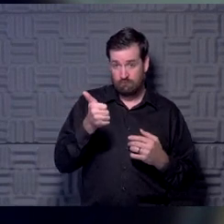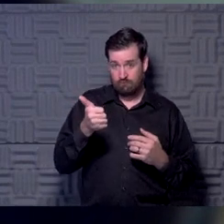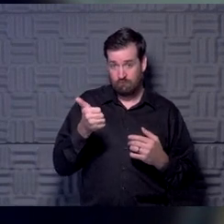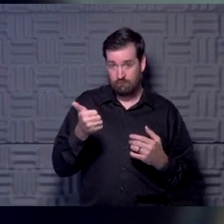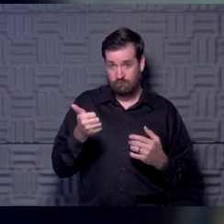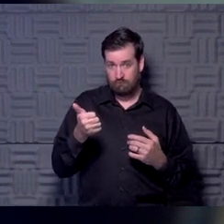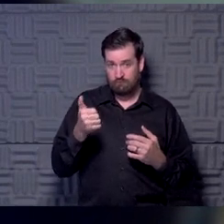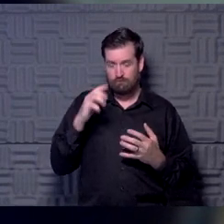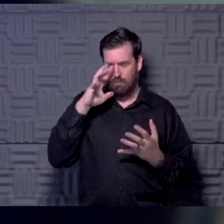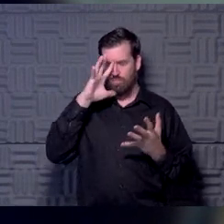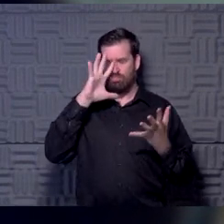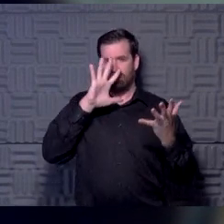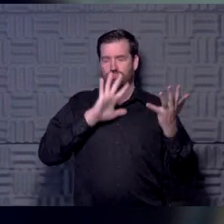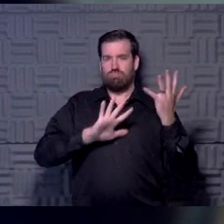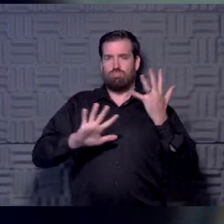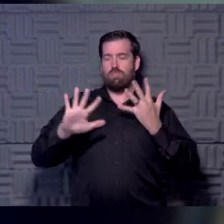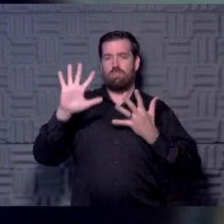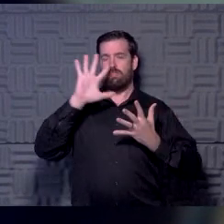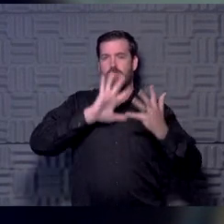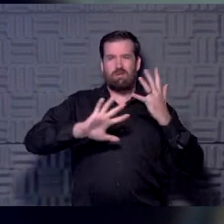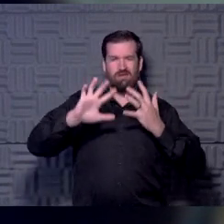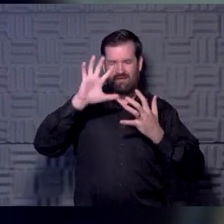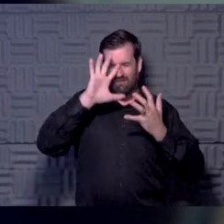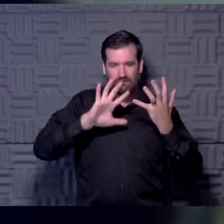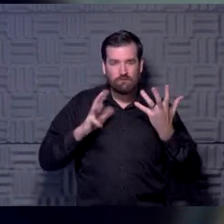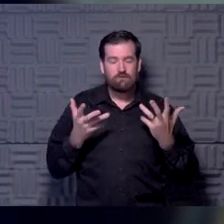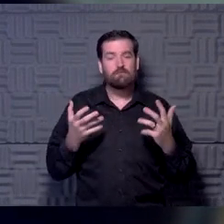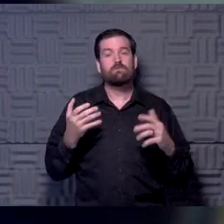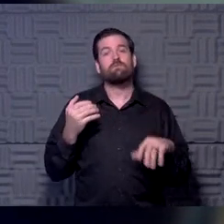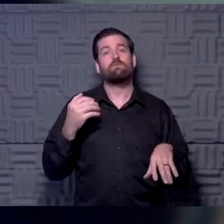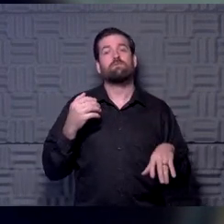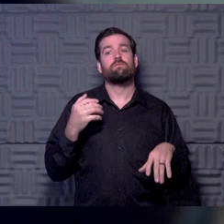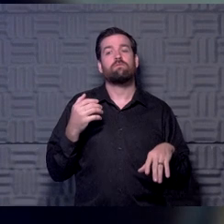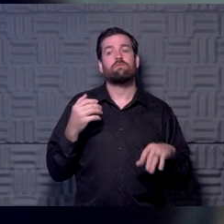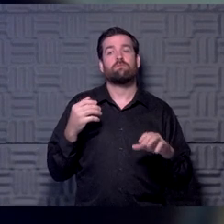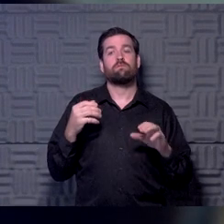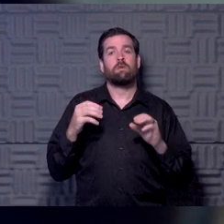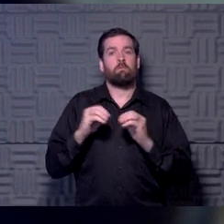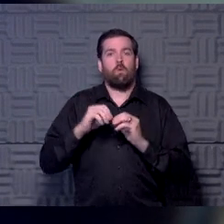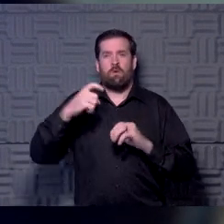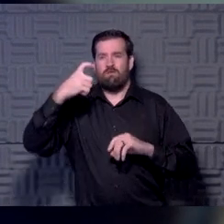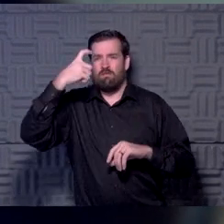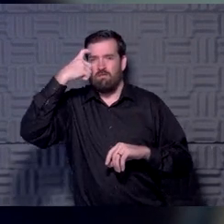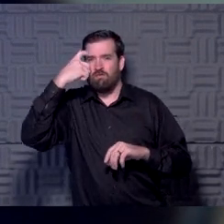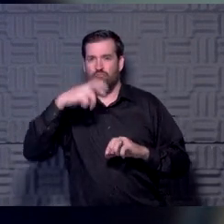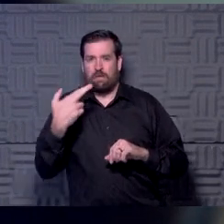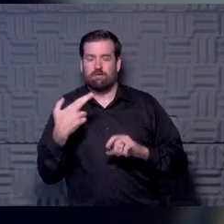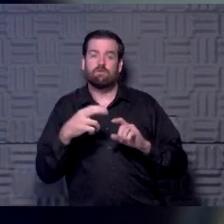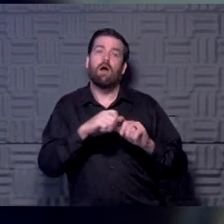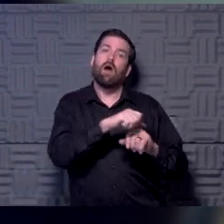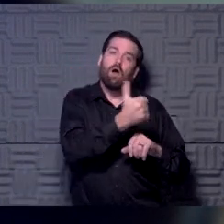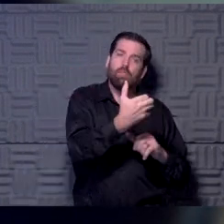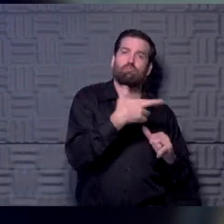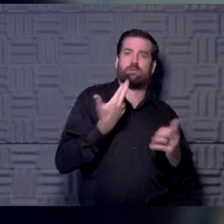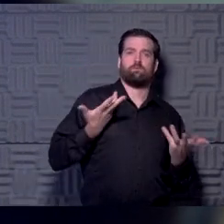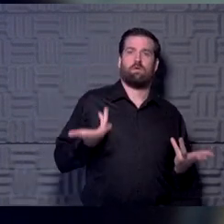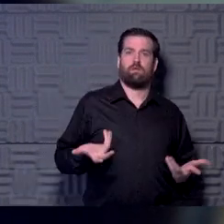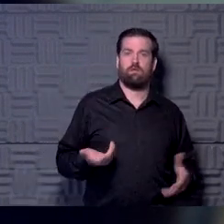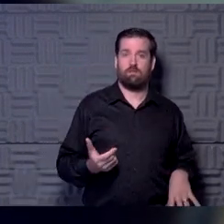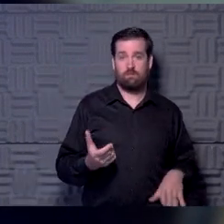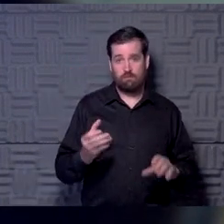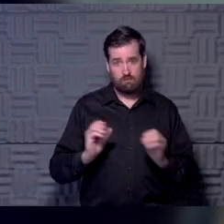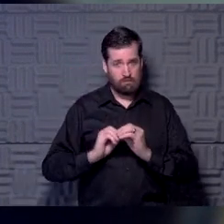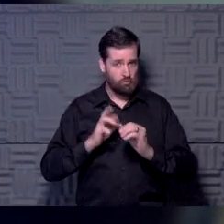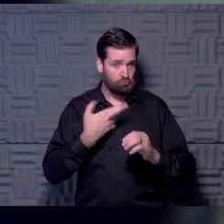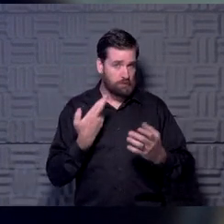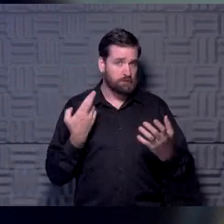foggy symptoms or you're confused, even if it may not be more neurologic risk, what are the other risks that we have to think about? Are you at higher